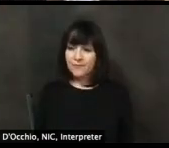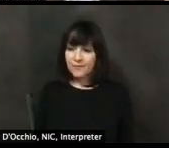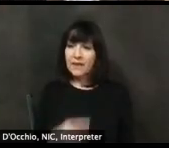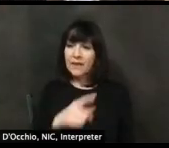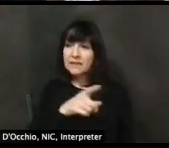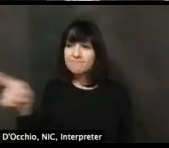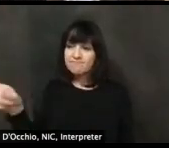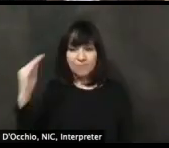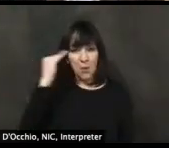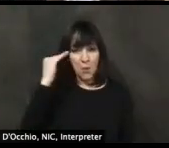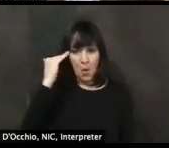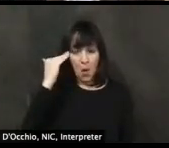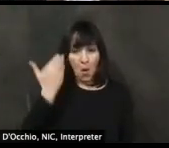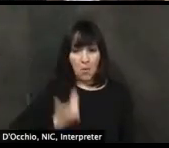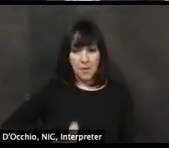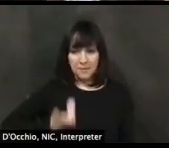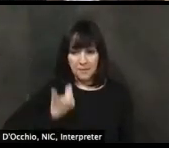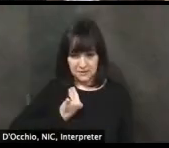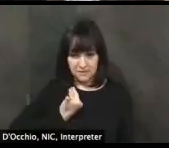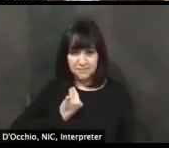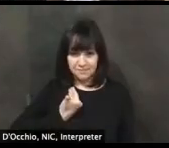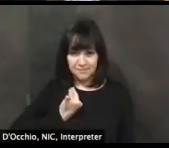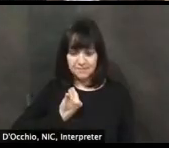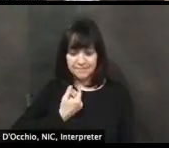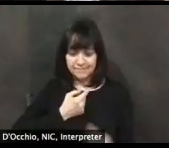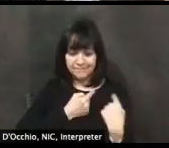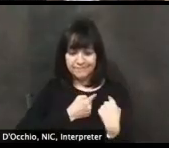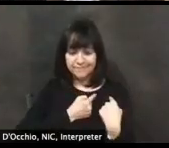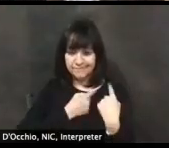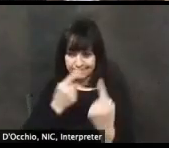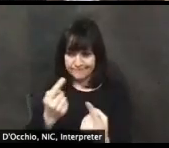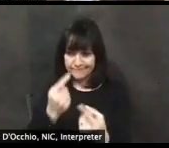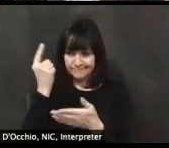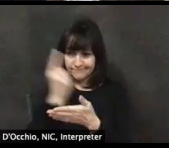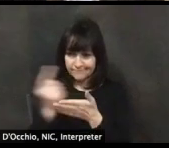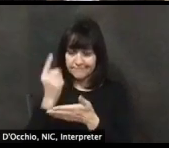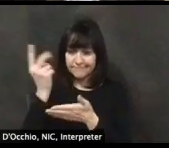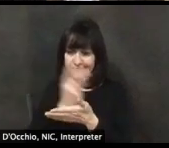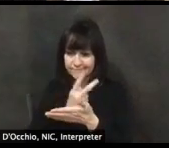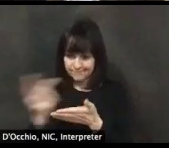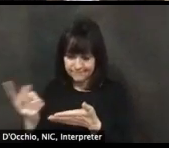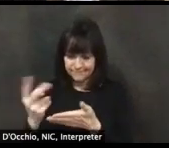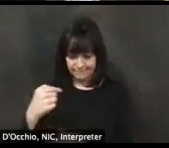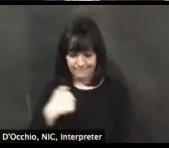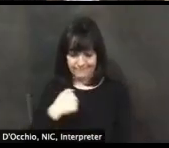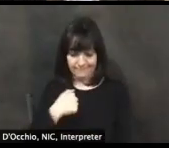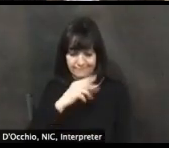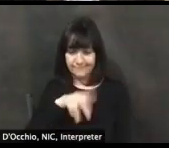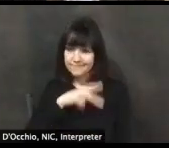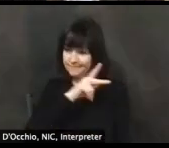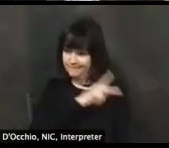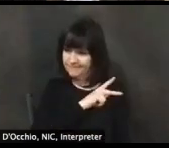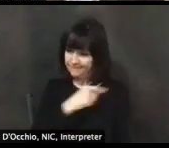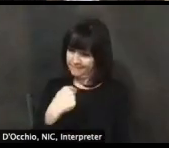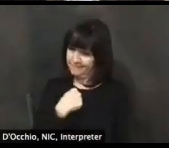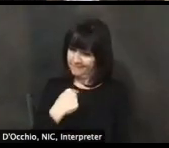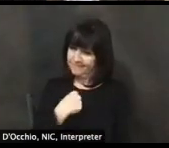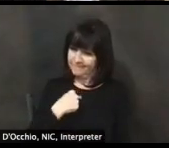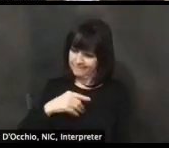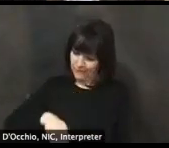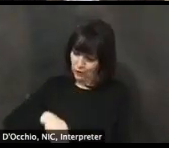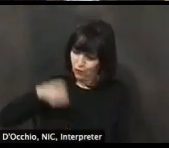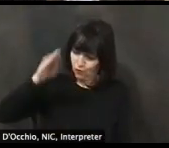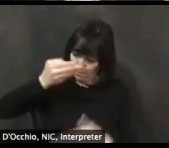in the last few weeks, this has been a very important conversation. And for me personally, having been born and raised in a beach area, but